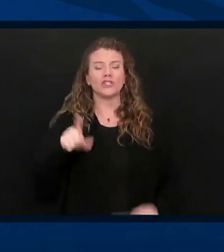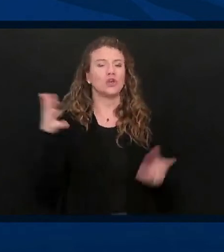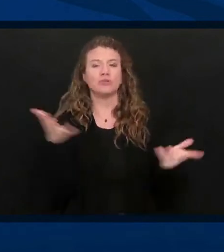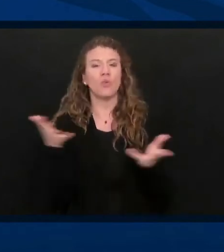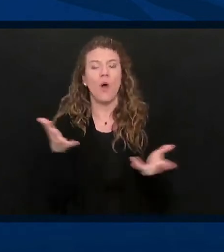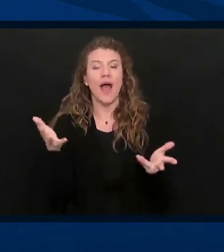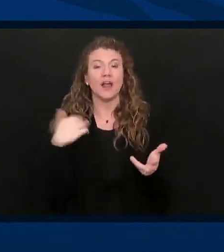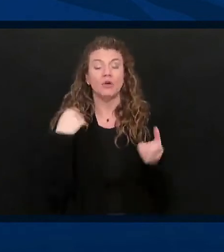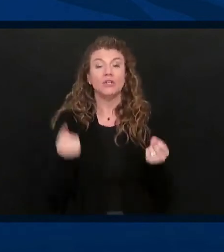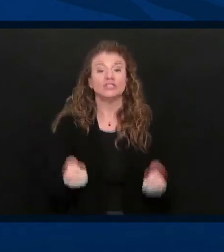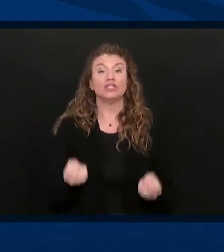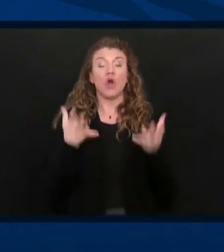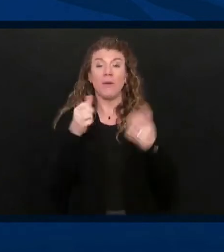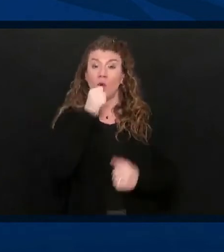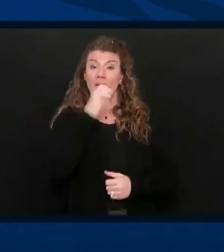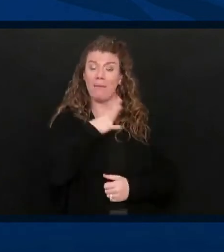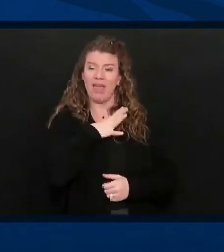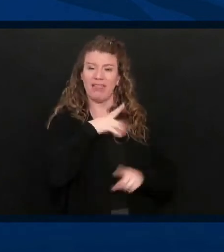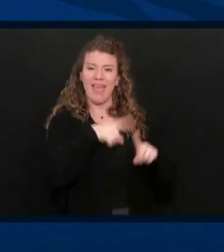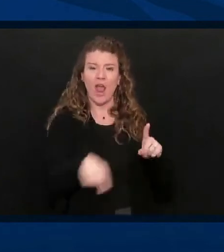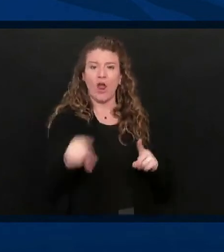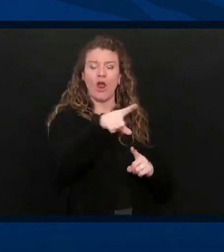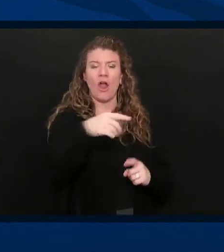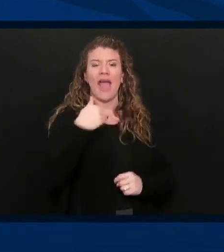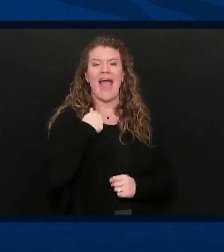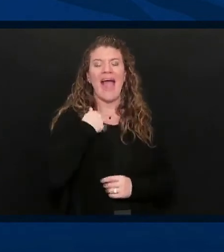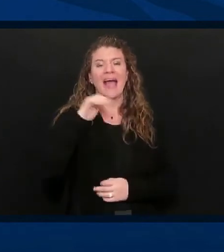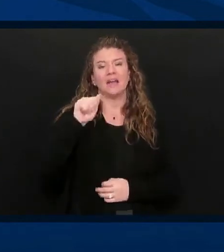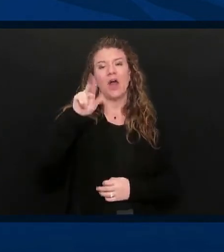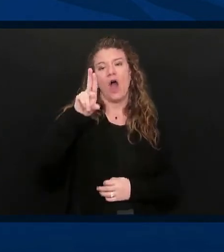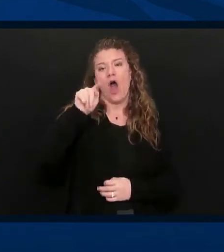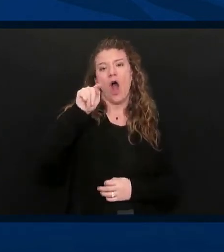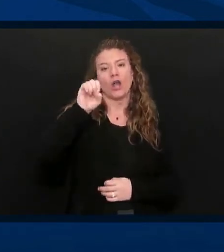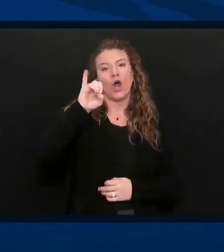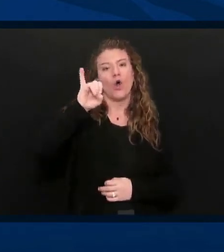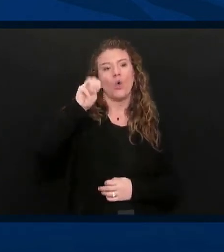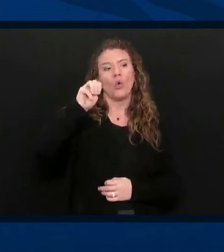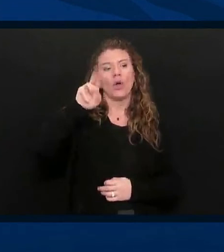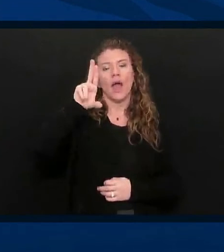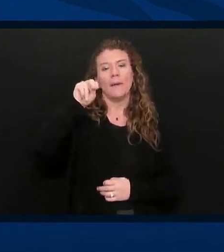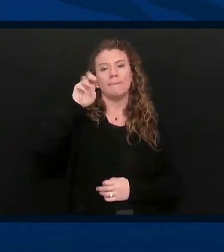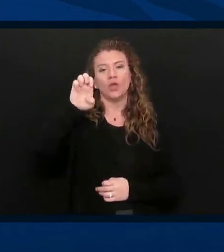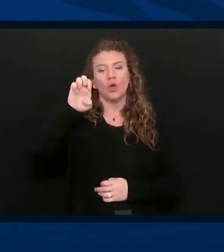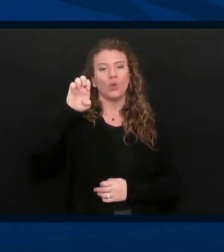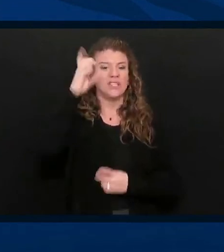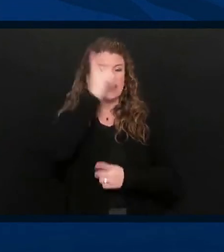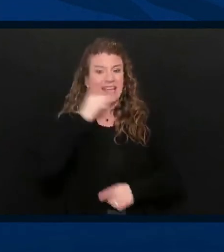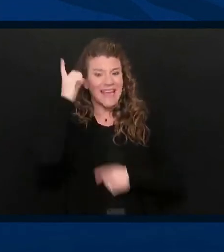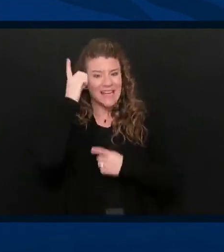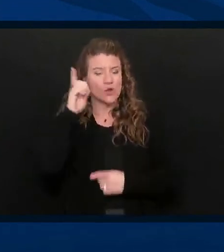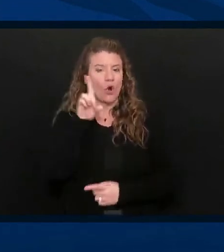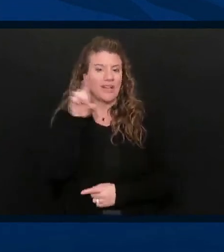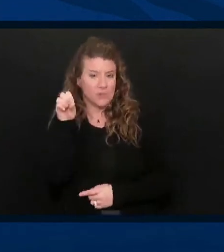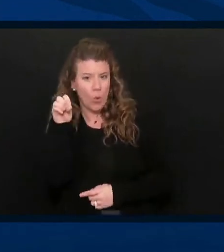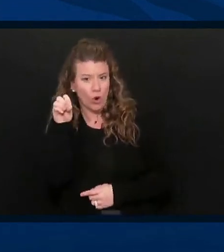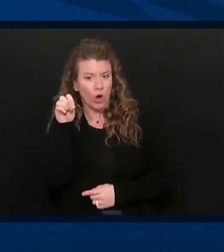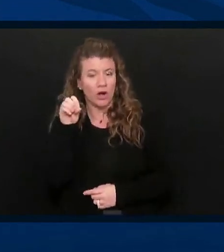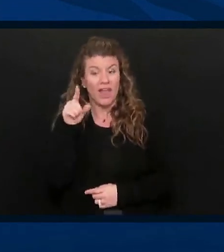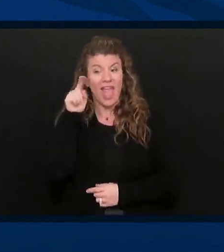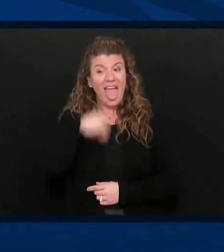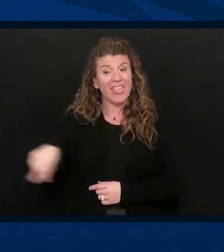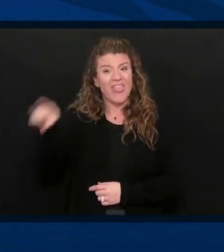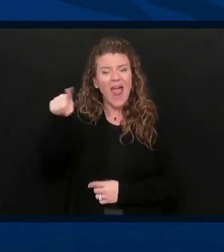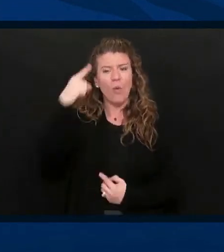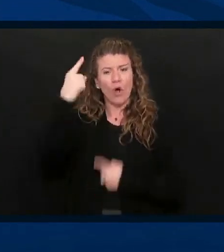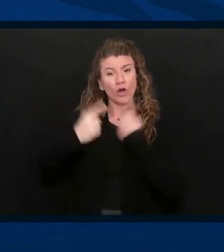ladies there that have autoimmune disease or an autoimmune disorder, and they were concerned